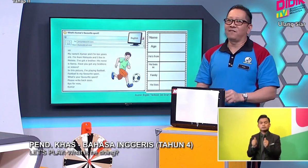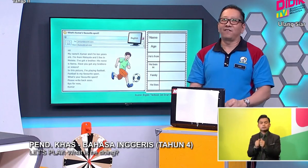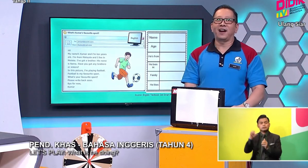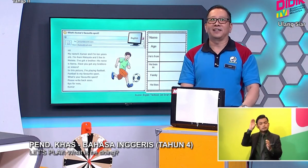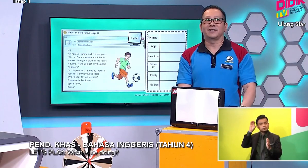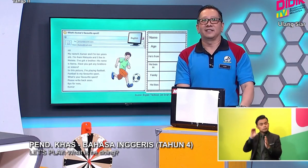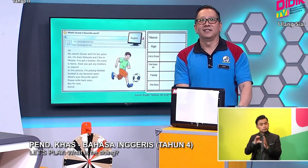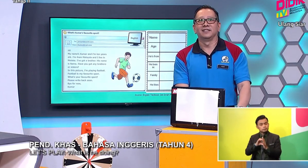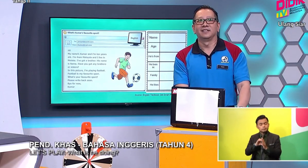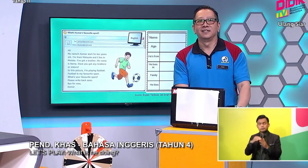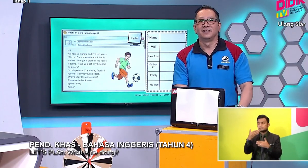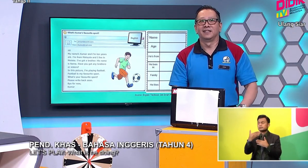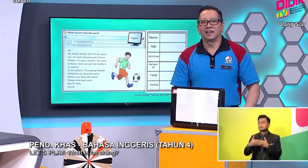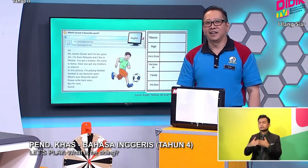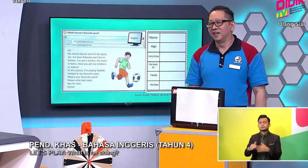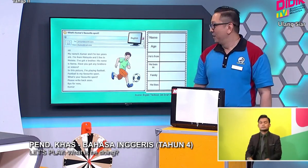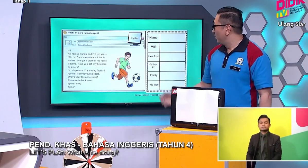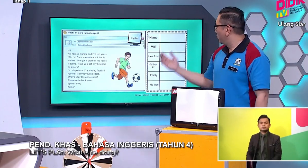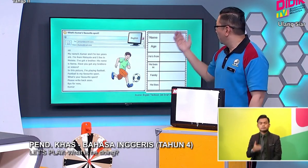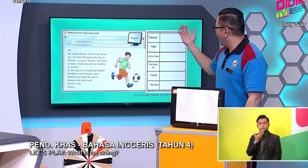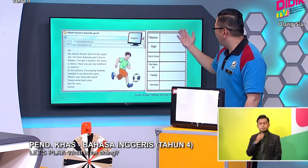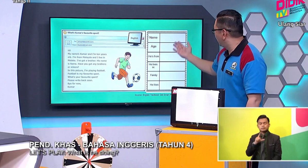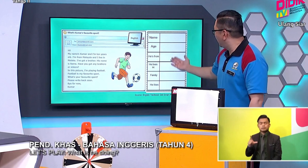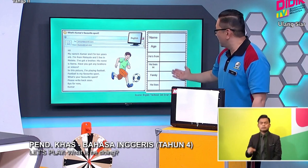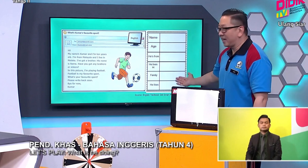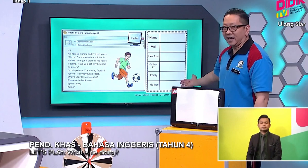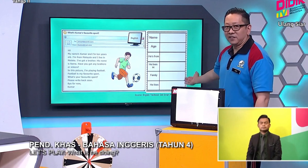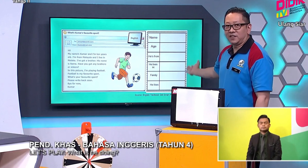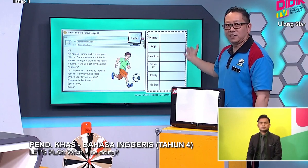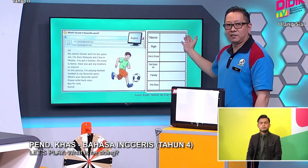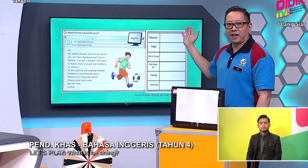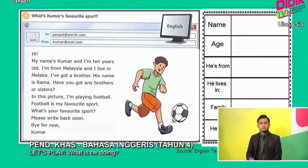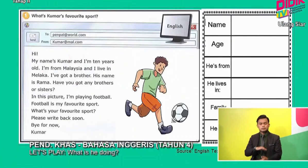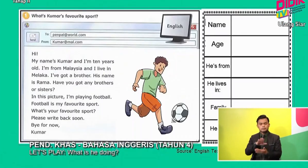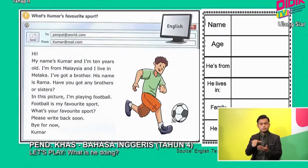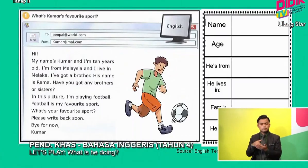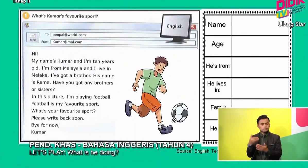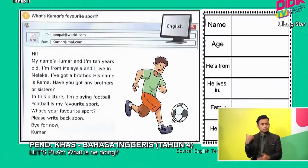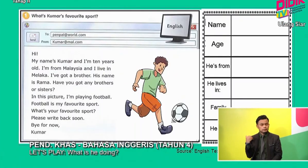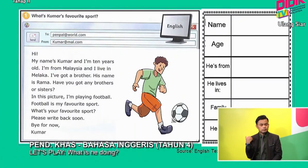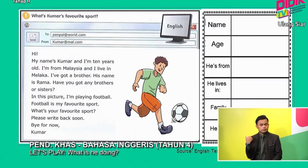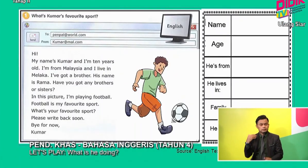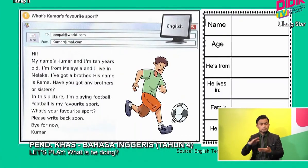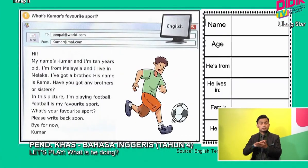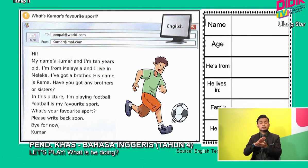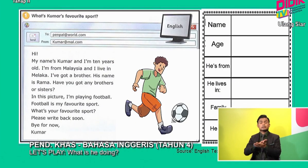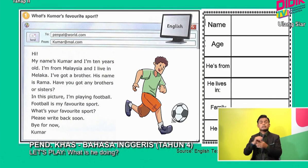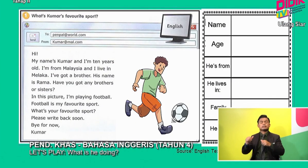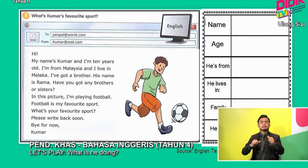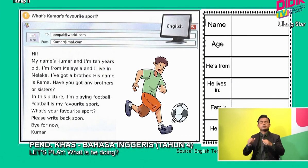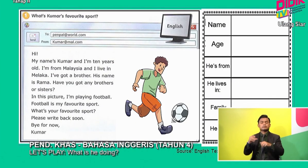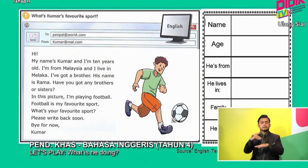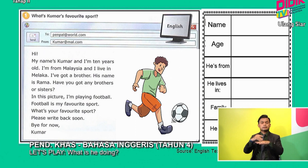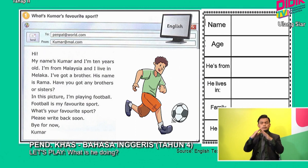Alright Alright Okay Do You Have This Activity Sheet At Home Anis